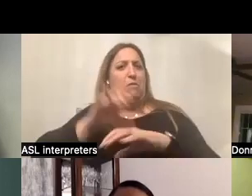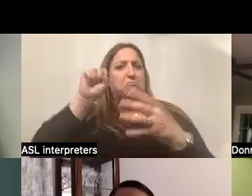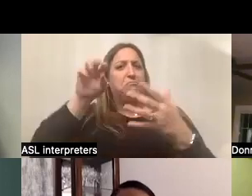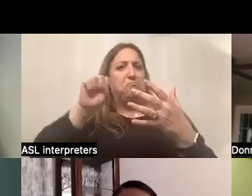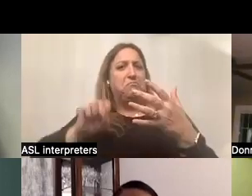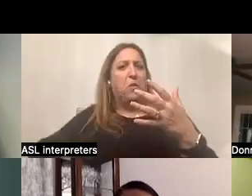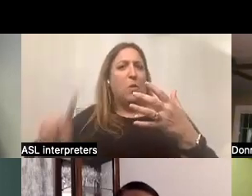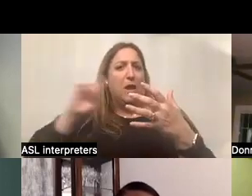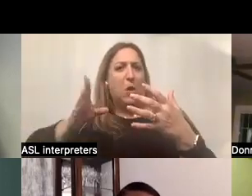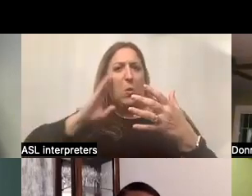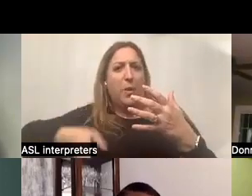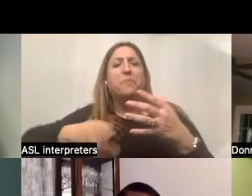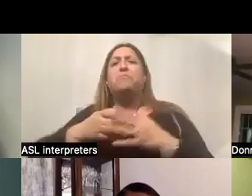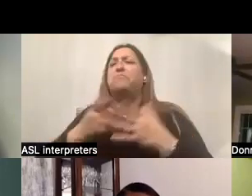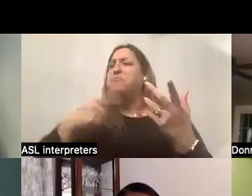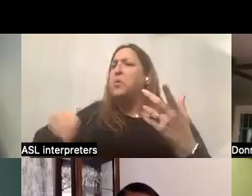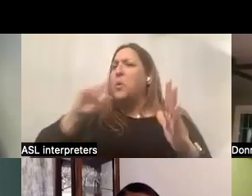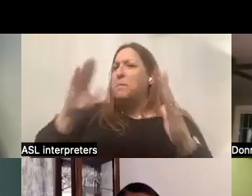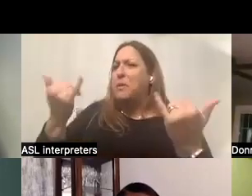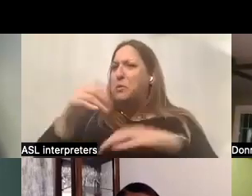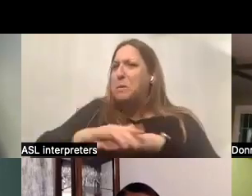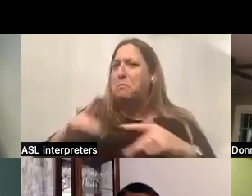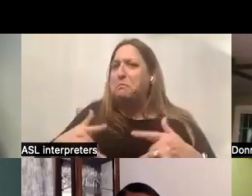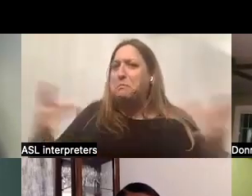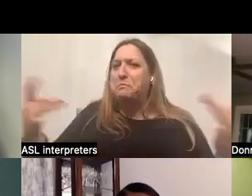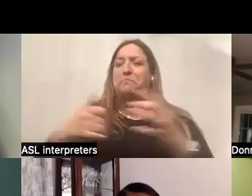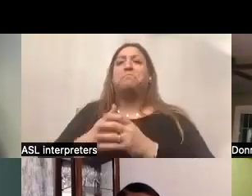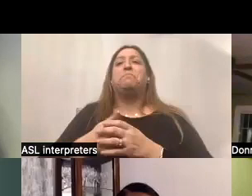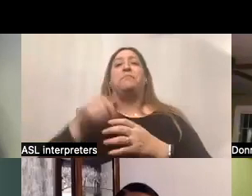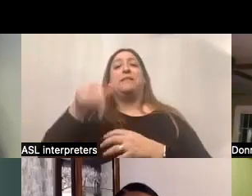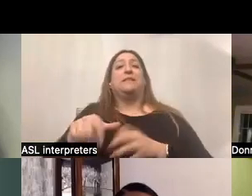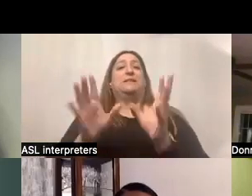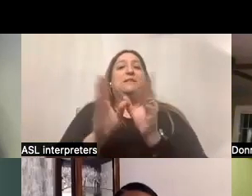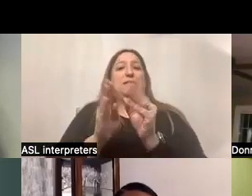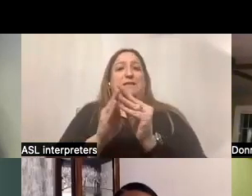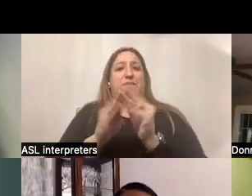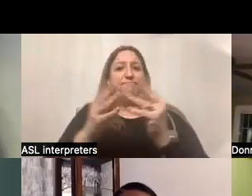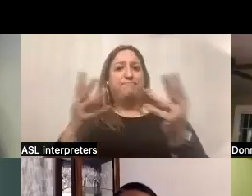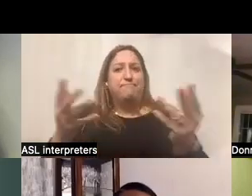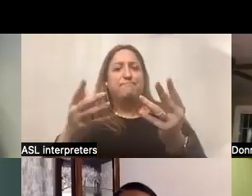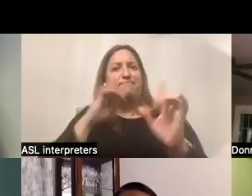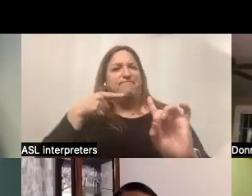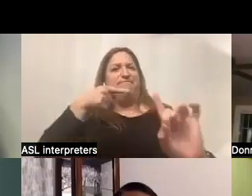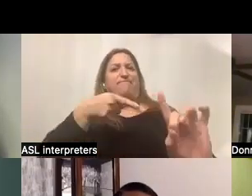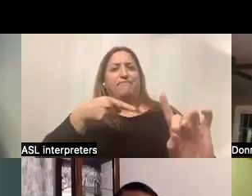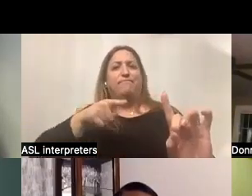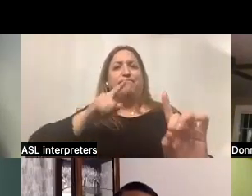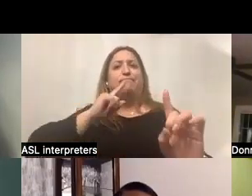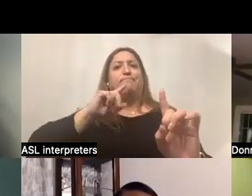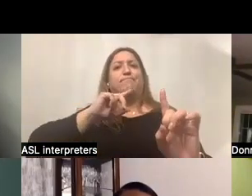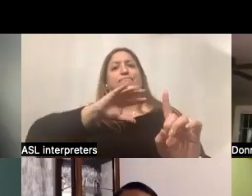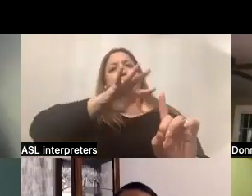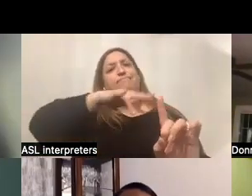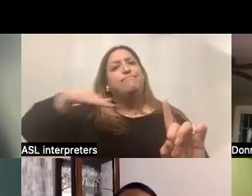So what can you expect tonight? This session is dedicated to an overview of the